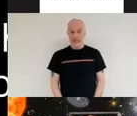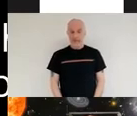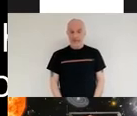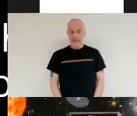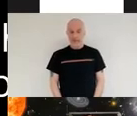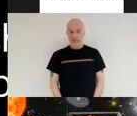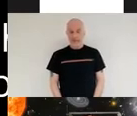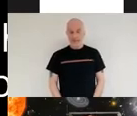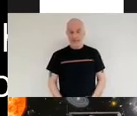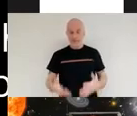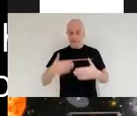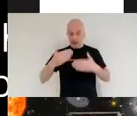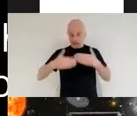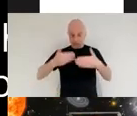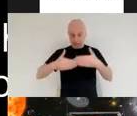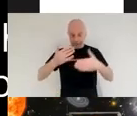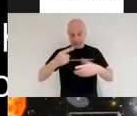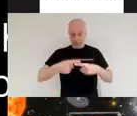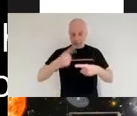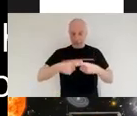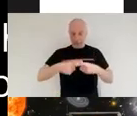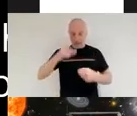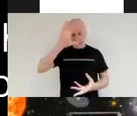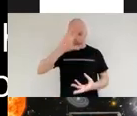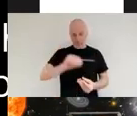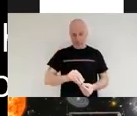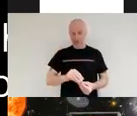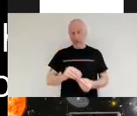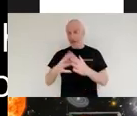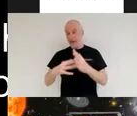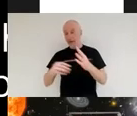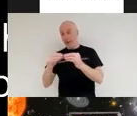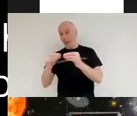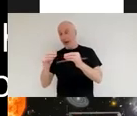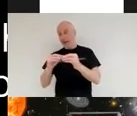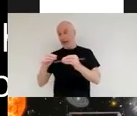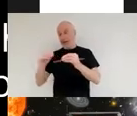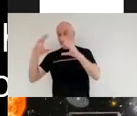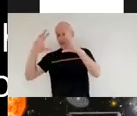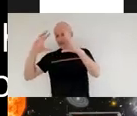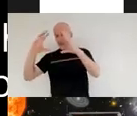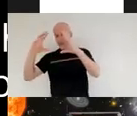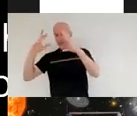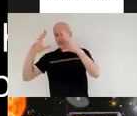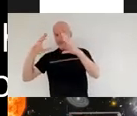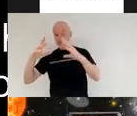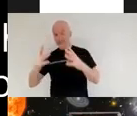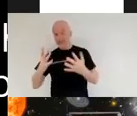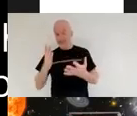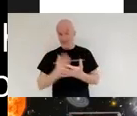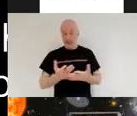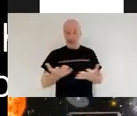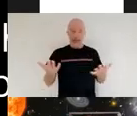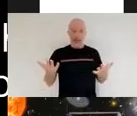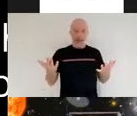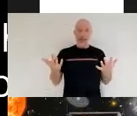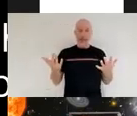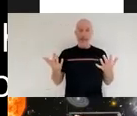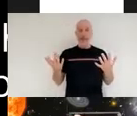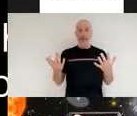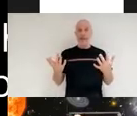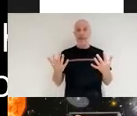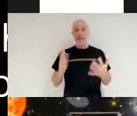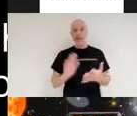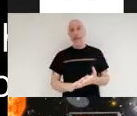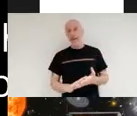tour of the the web telescope but web is it you can't say anything other than it's an audacious